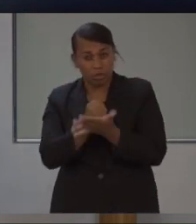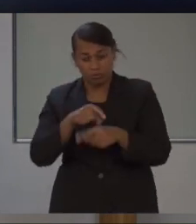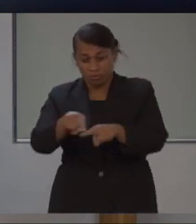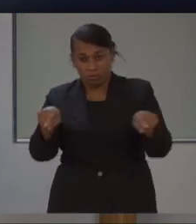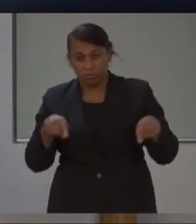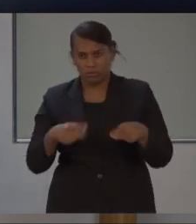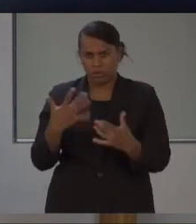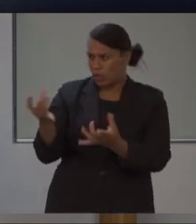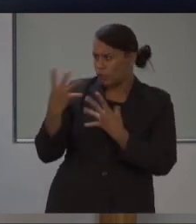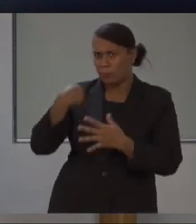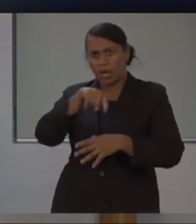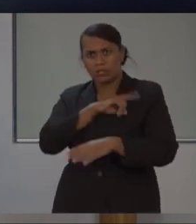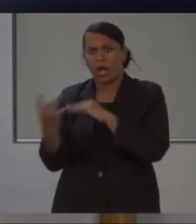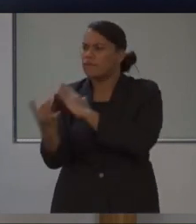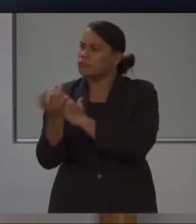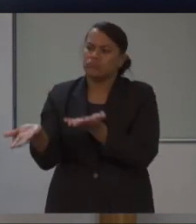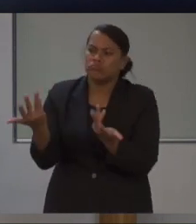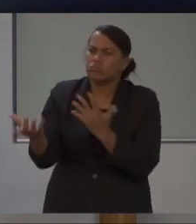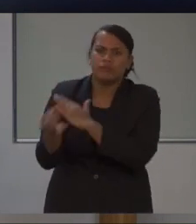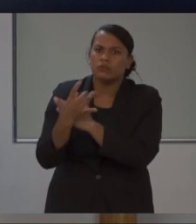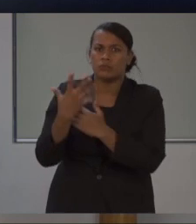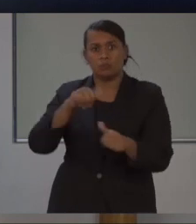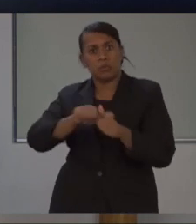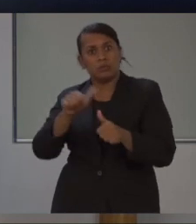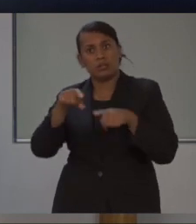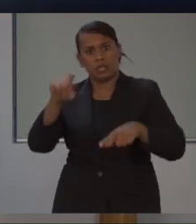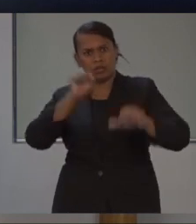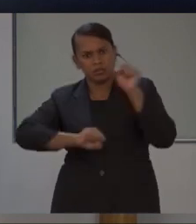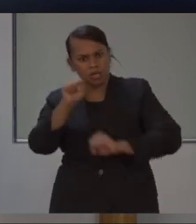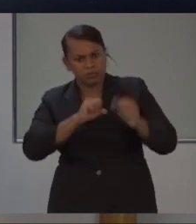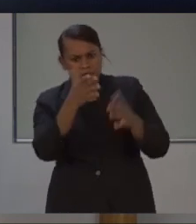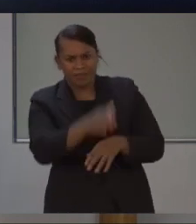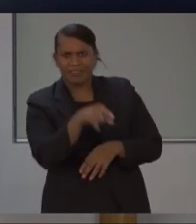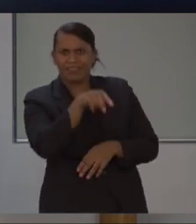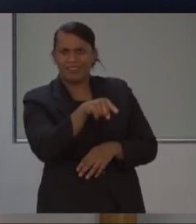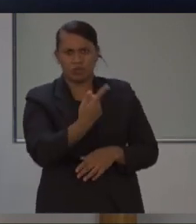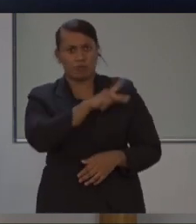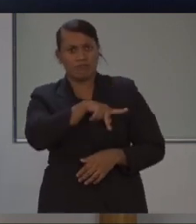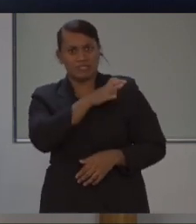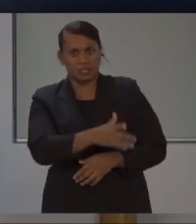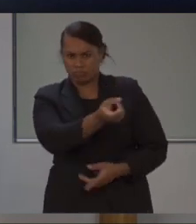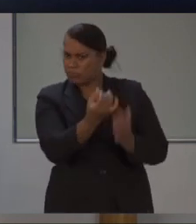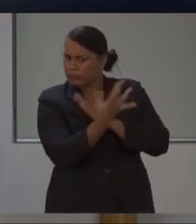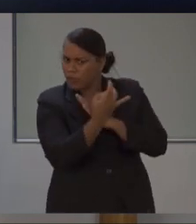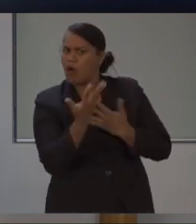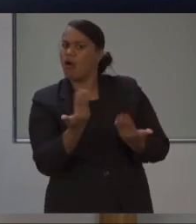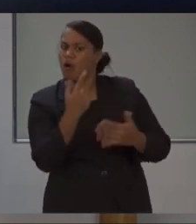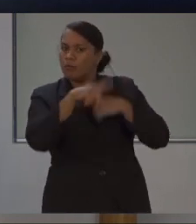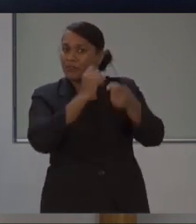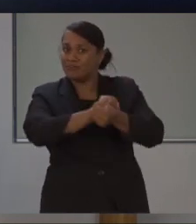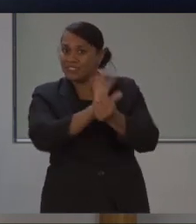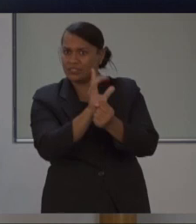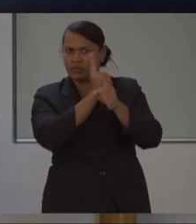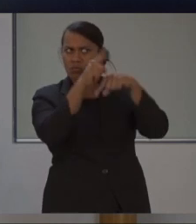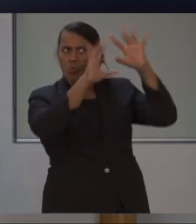signs and the direction of our medical experts. And our adherence to health advice will continue to guide